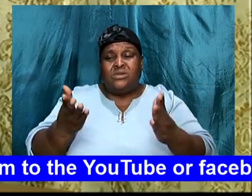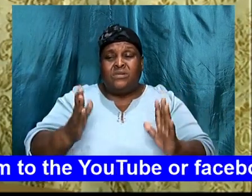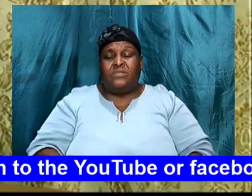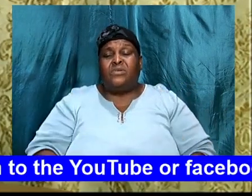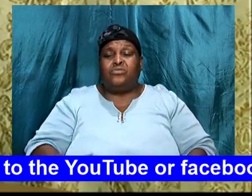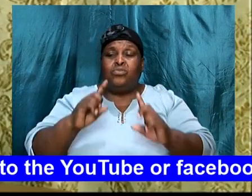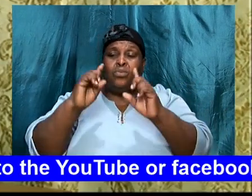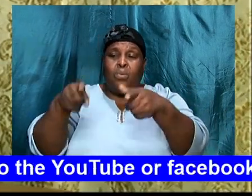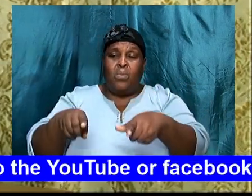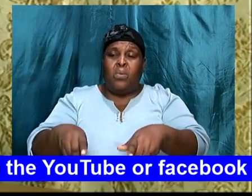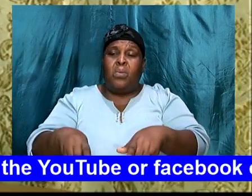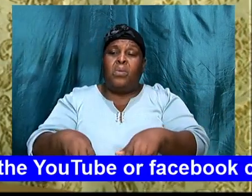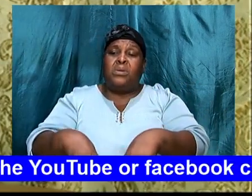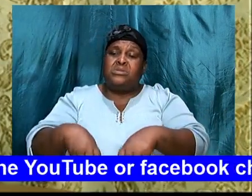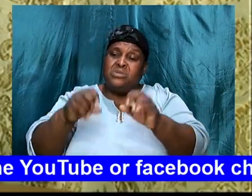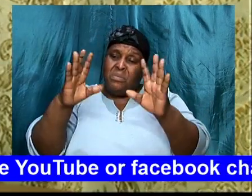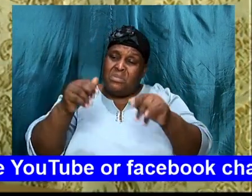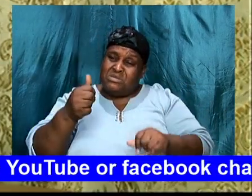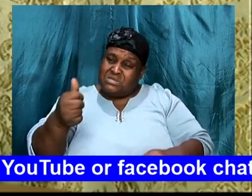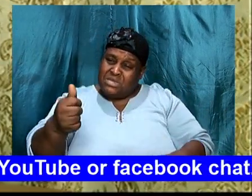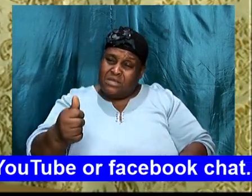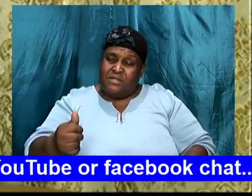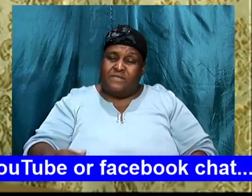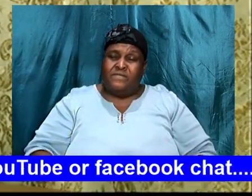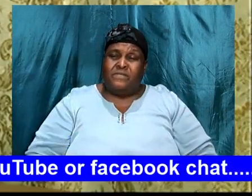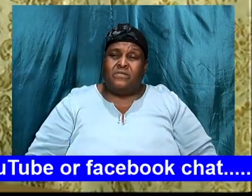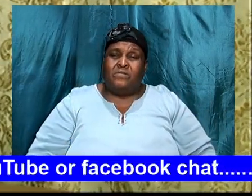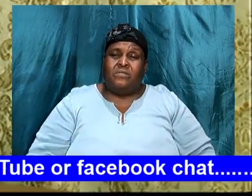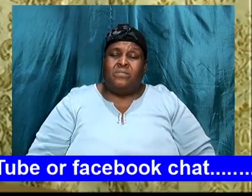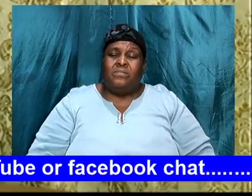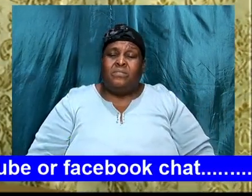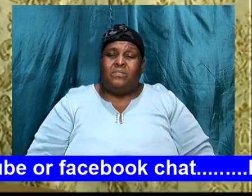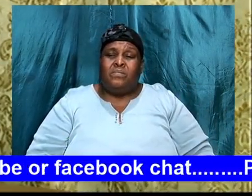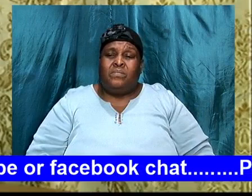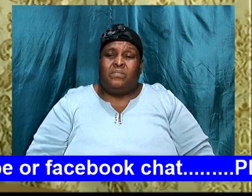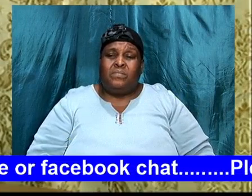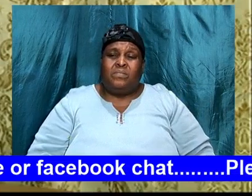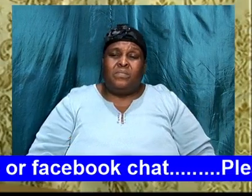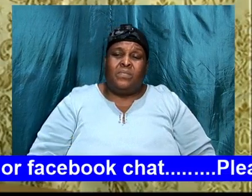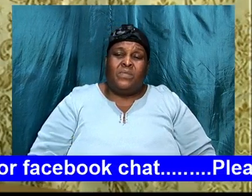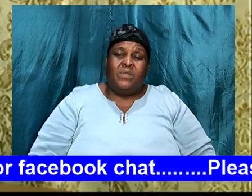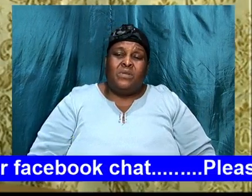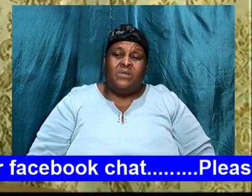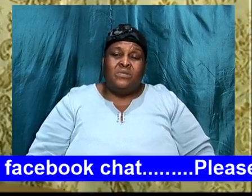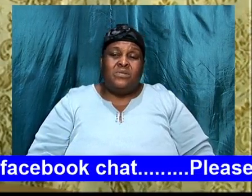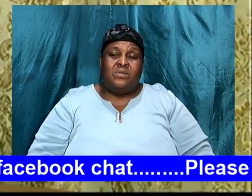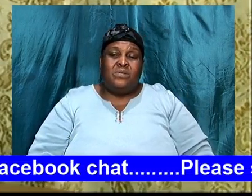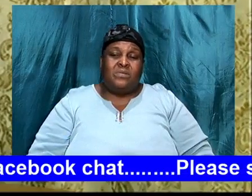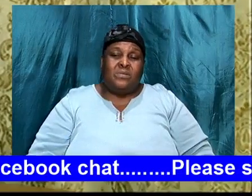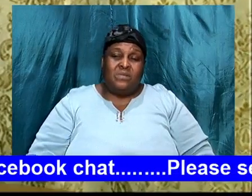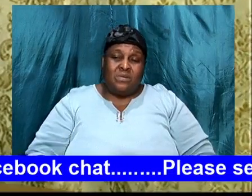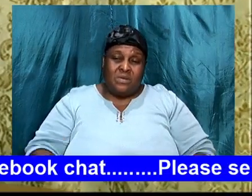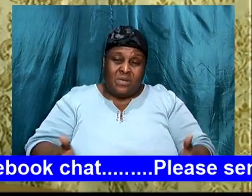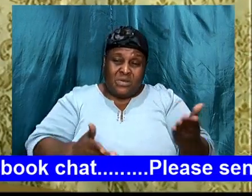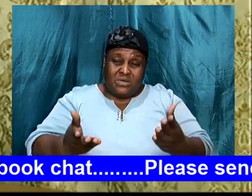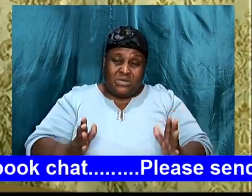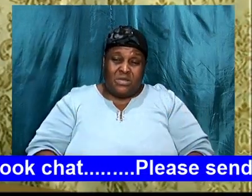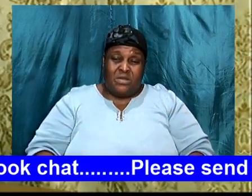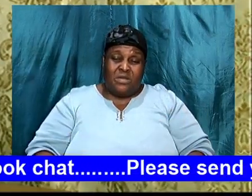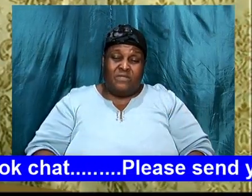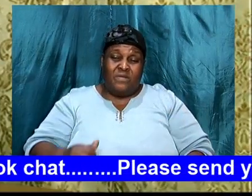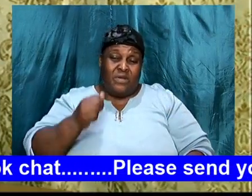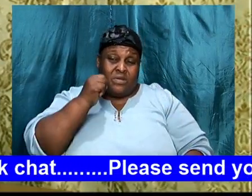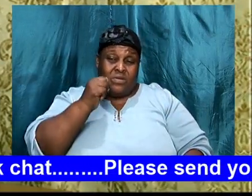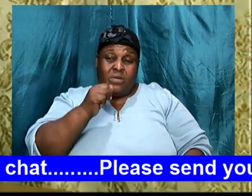now, let us, pick up the story, in Genesis 21, so Agar, came back, and the Bible,